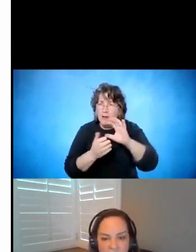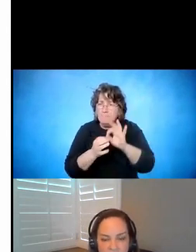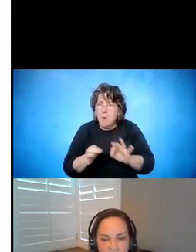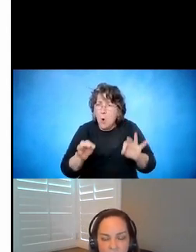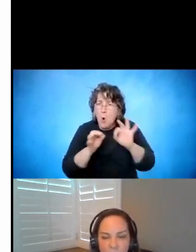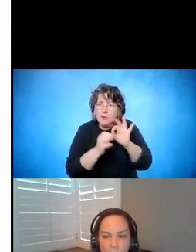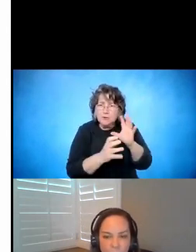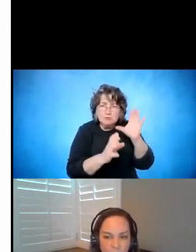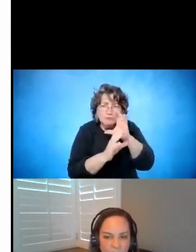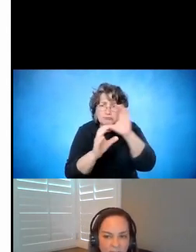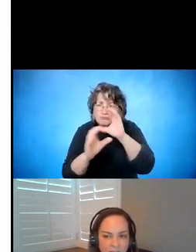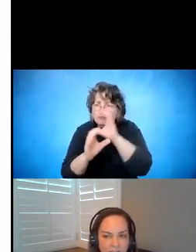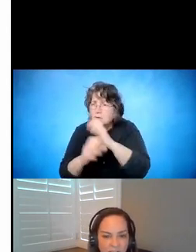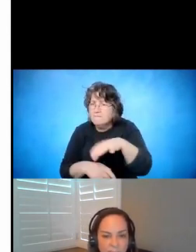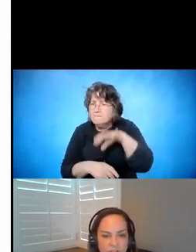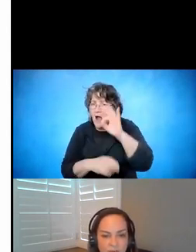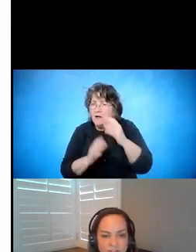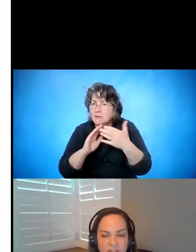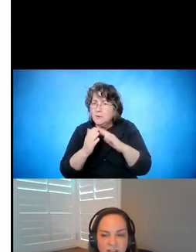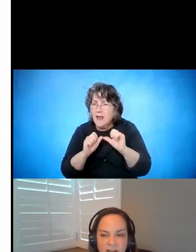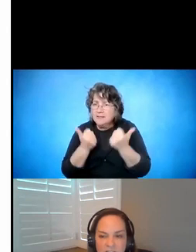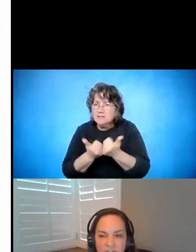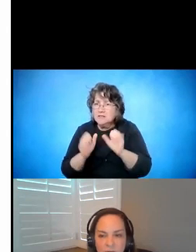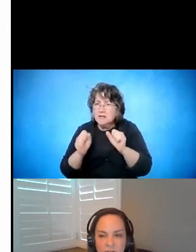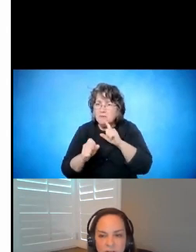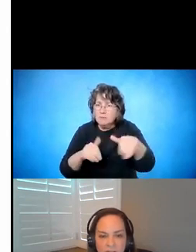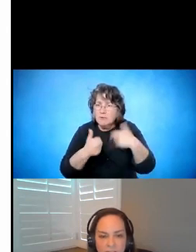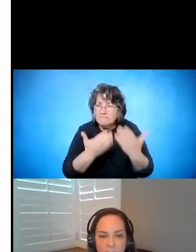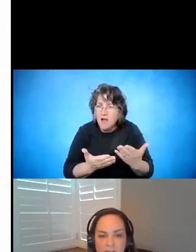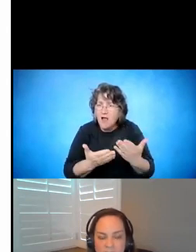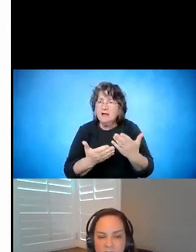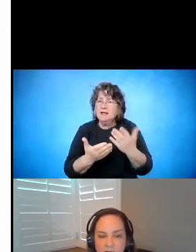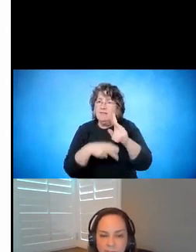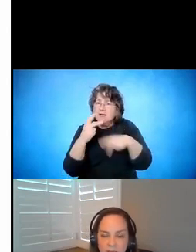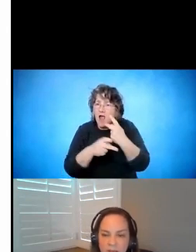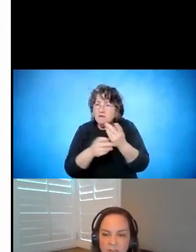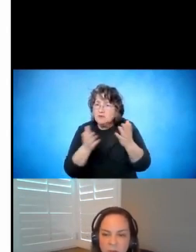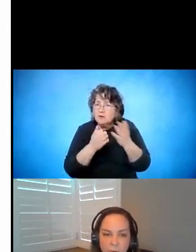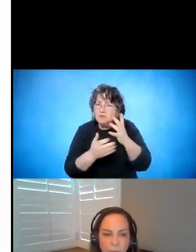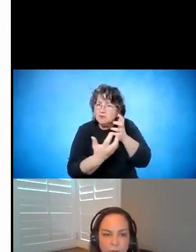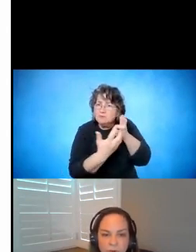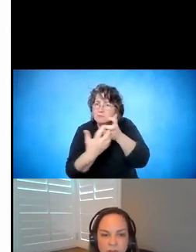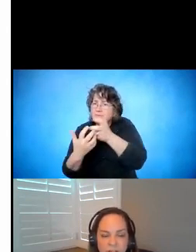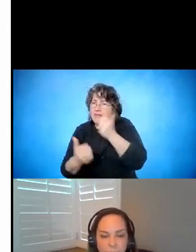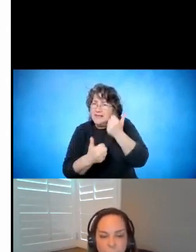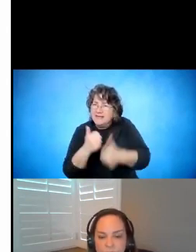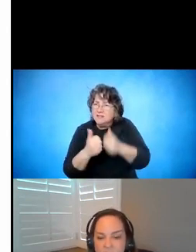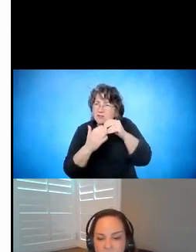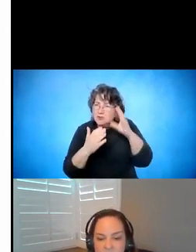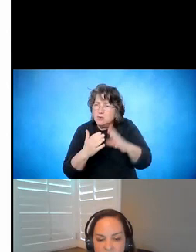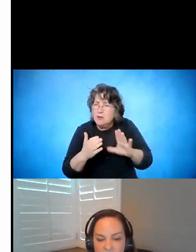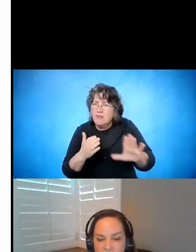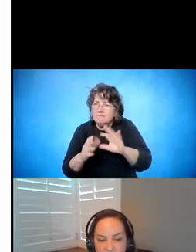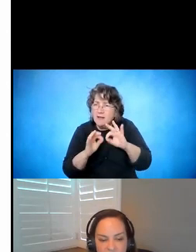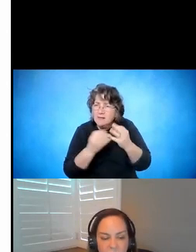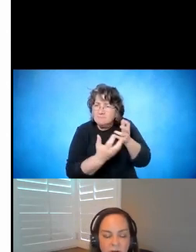agencies who could provide the type of services that each student and their family needed. And so we learned the importance of